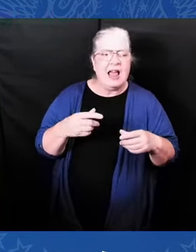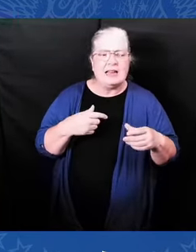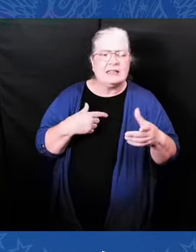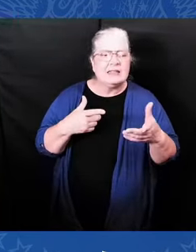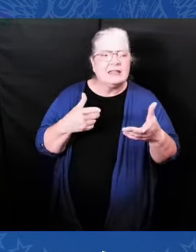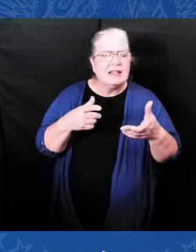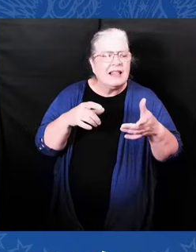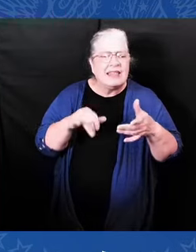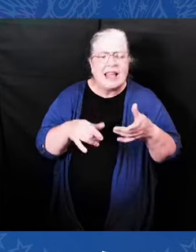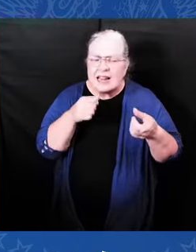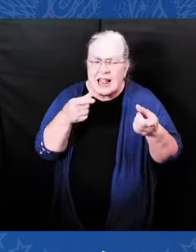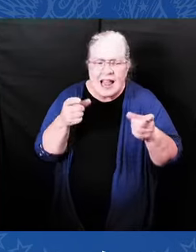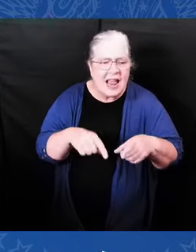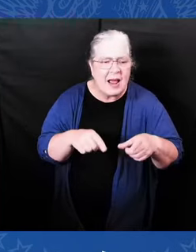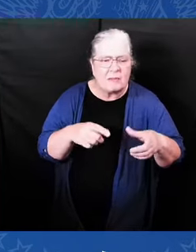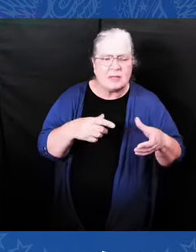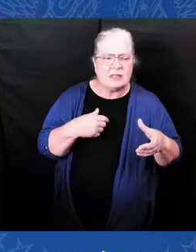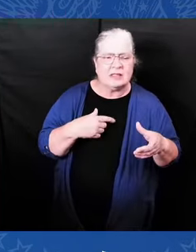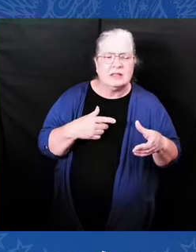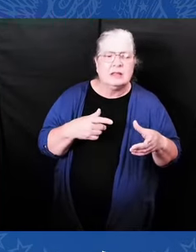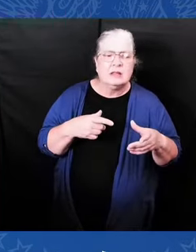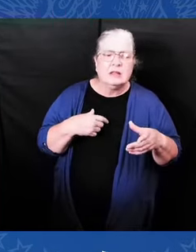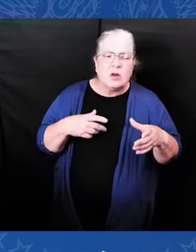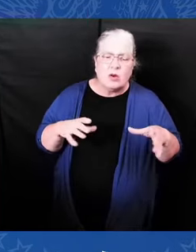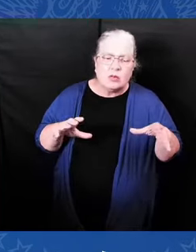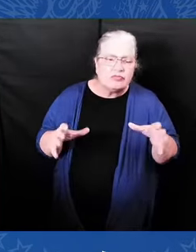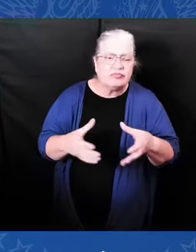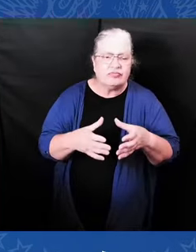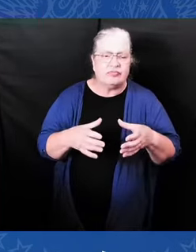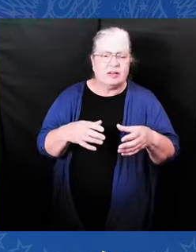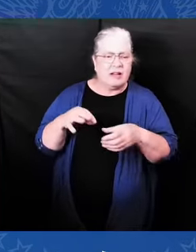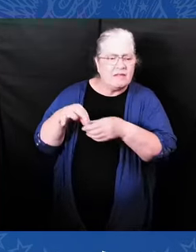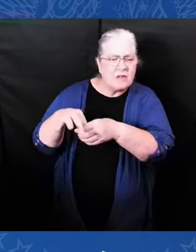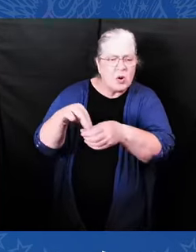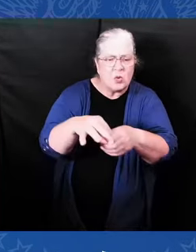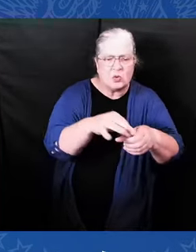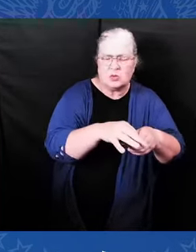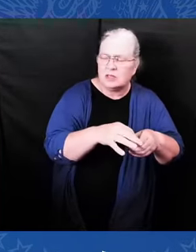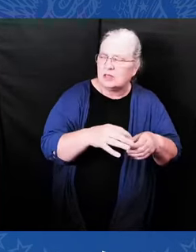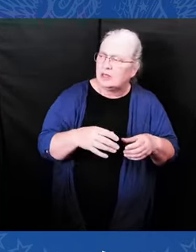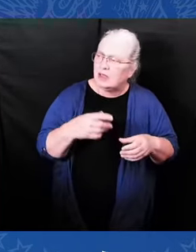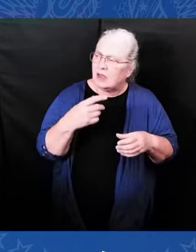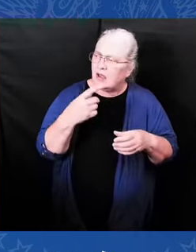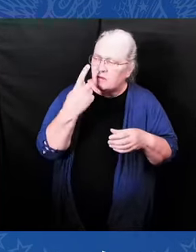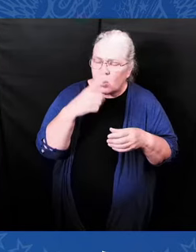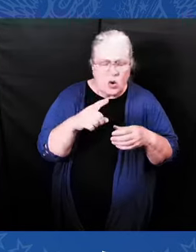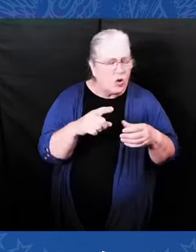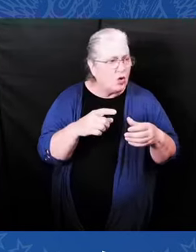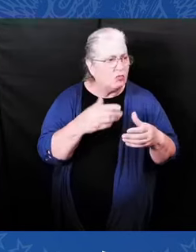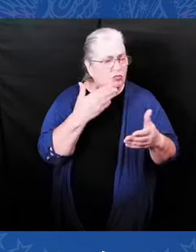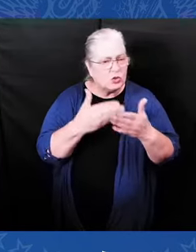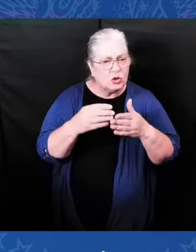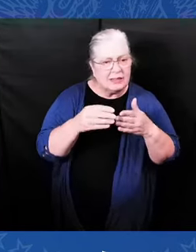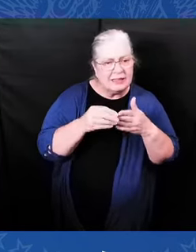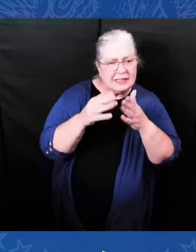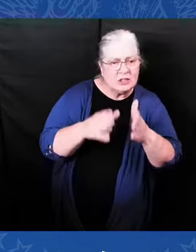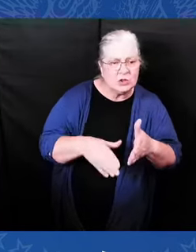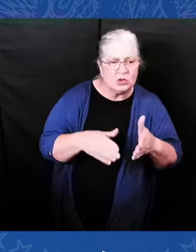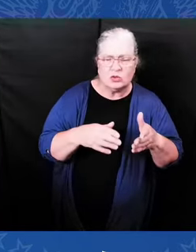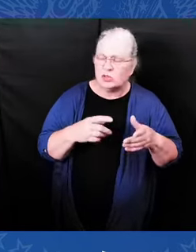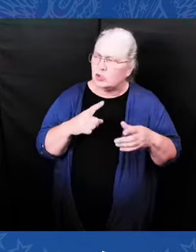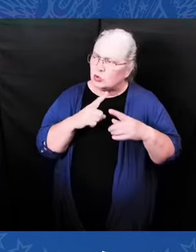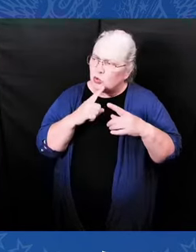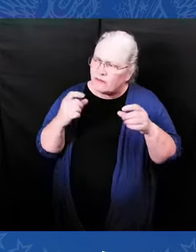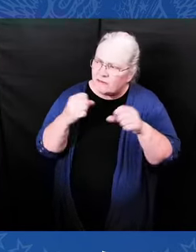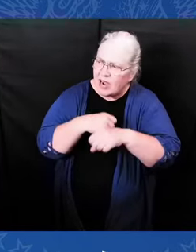the American people elected leaders who stand for freedom and liberty, including several new members